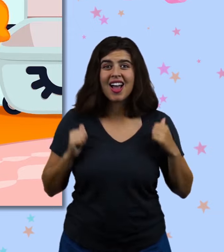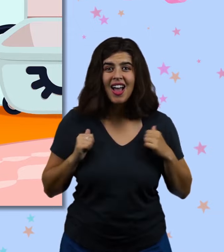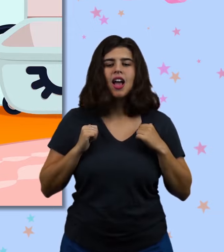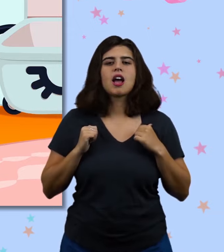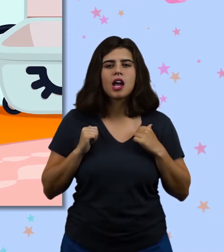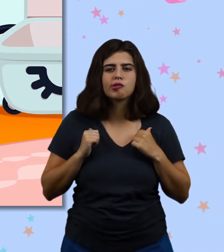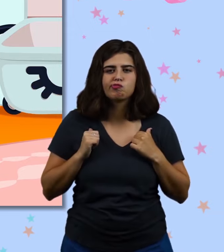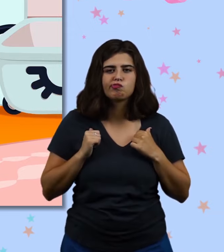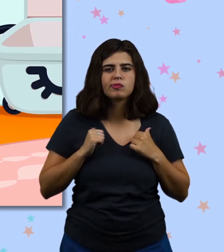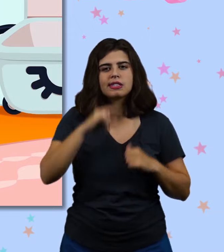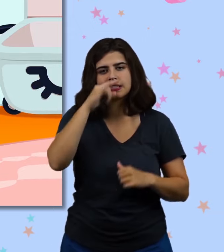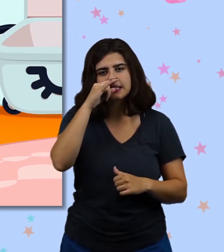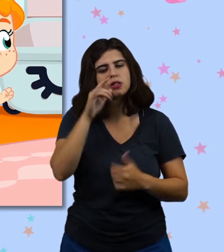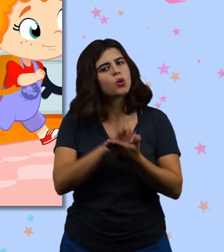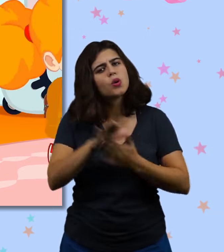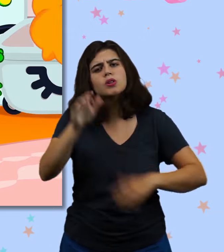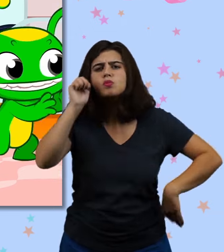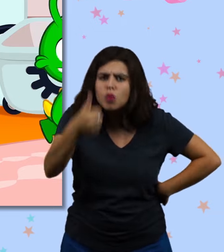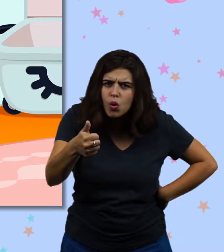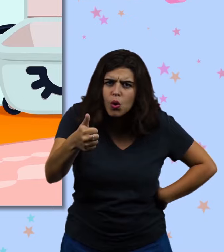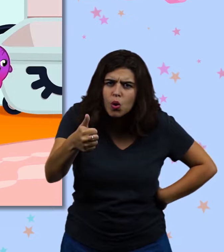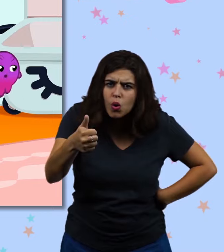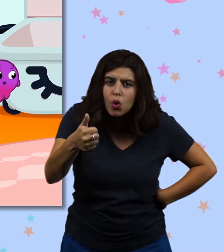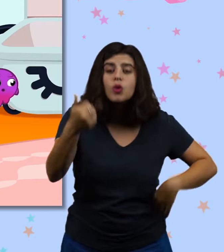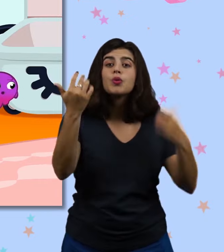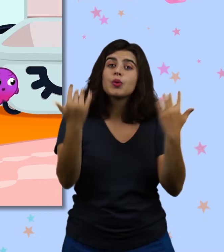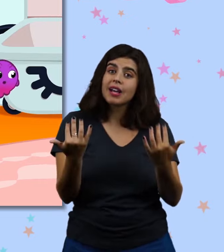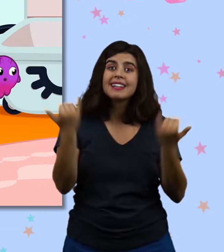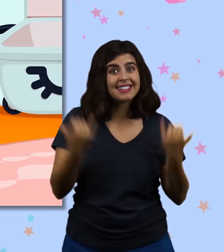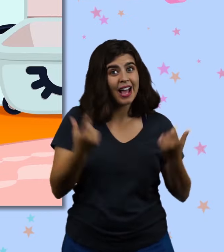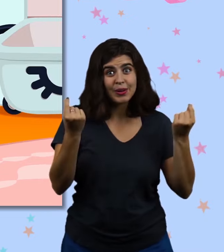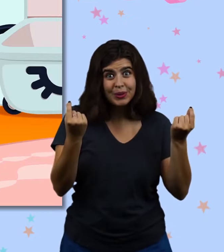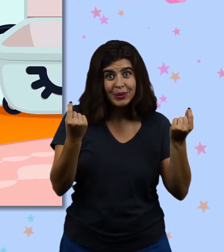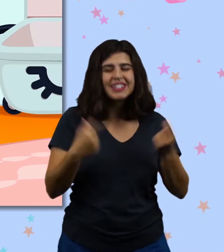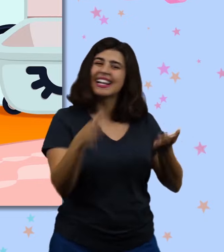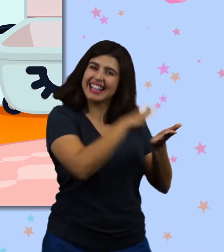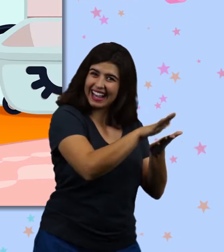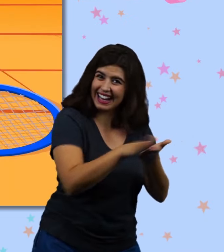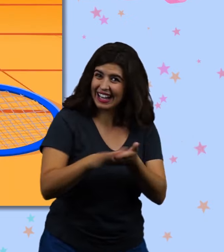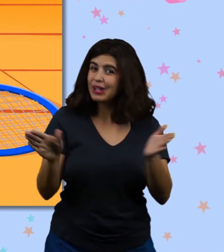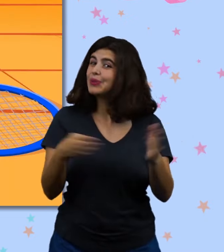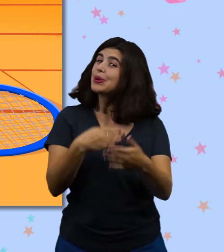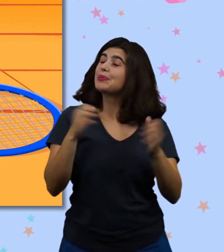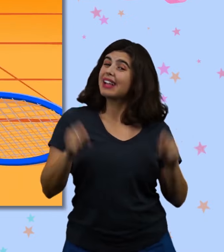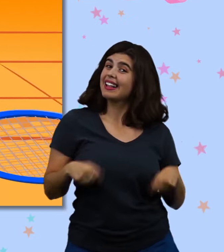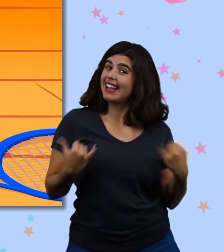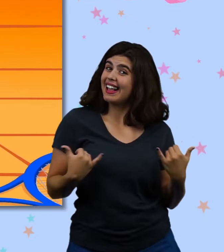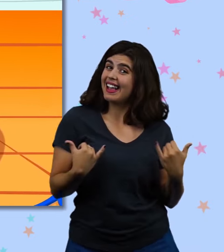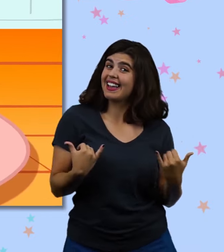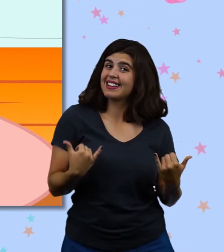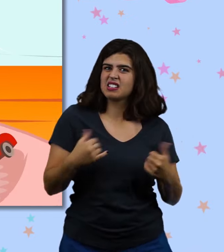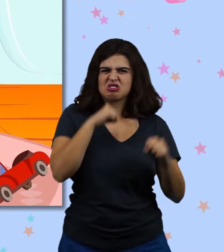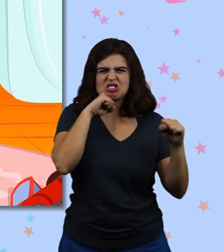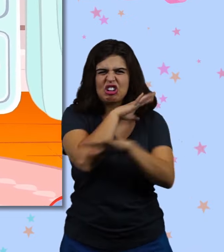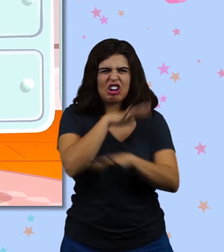to school. But kids, school doesn't start until tomorrow. So you have plenty of time to tidy